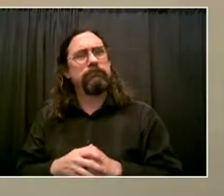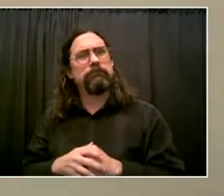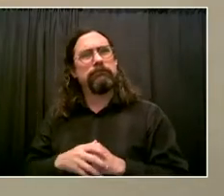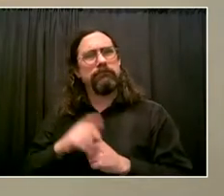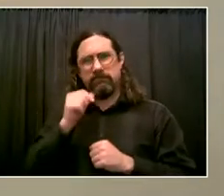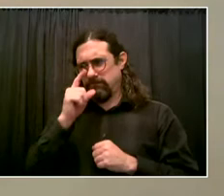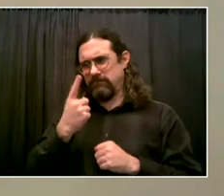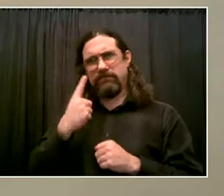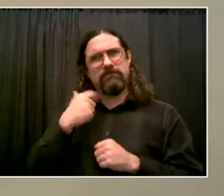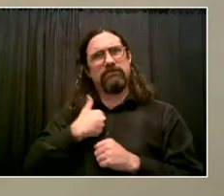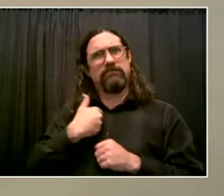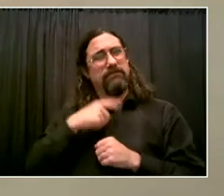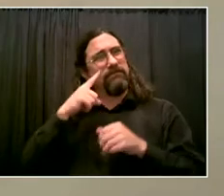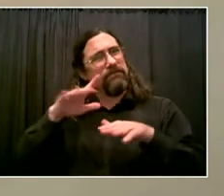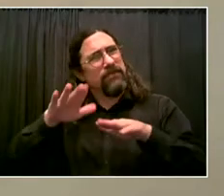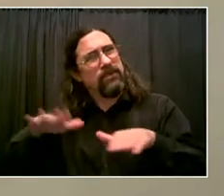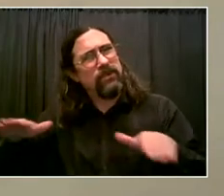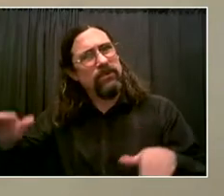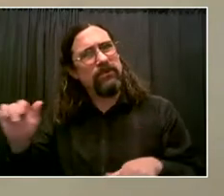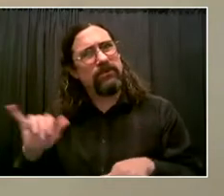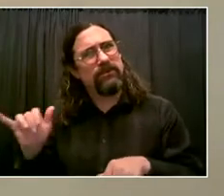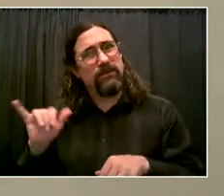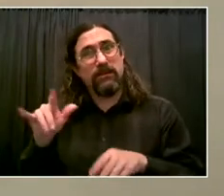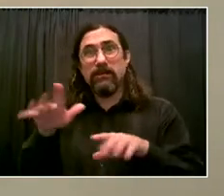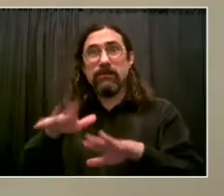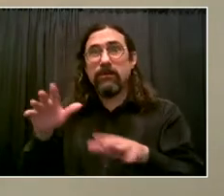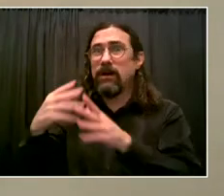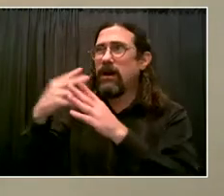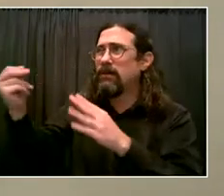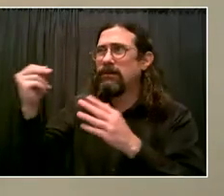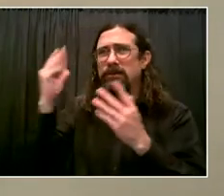that understanding that the hope that you are providing.